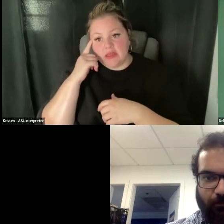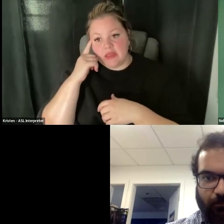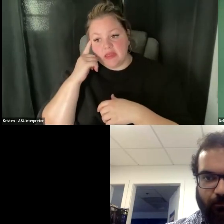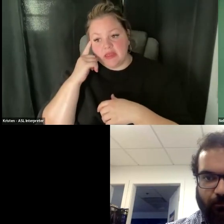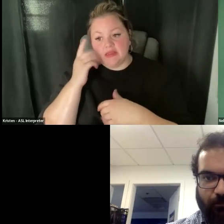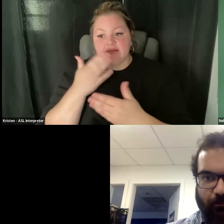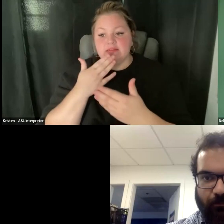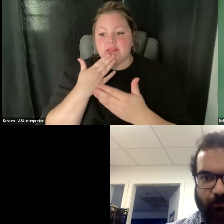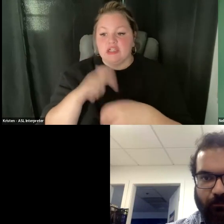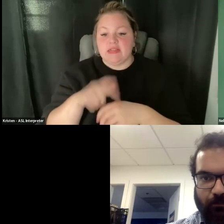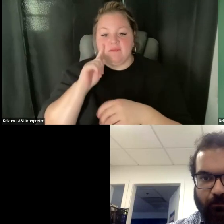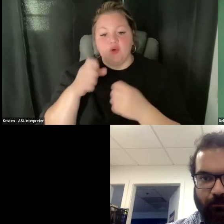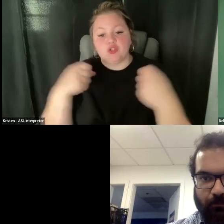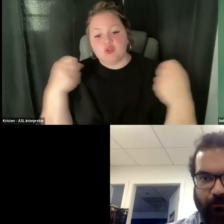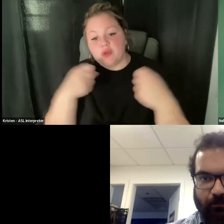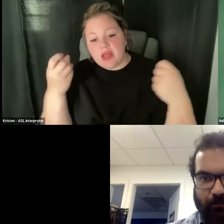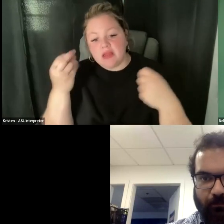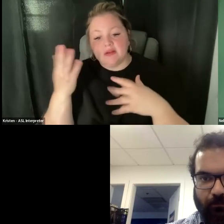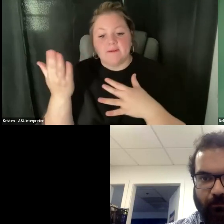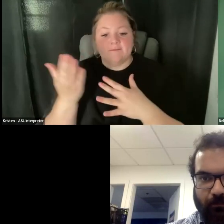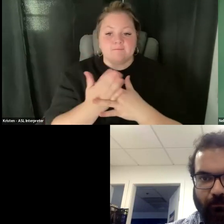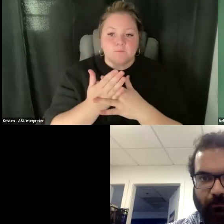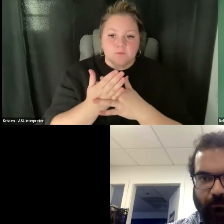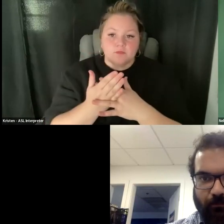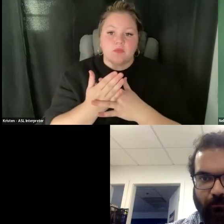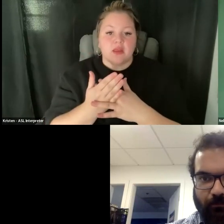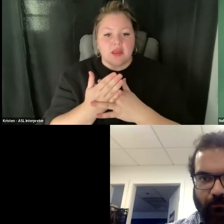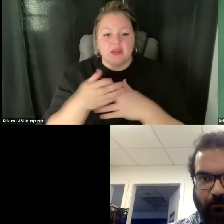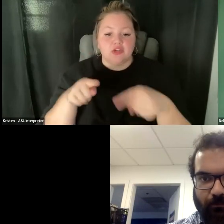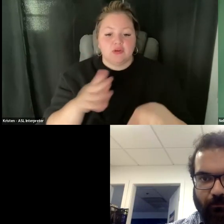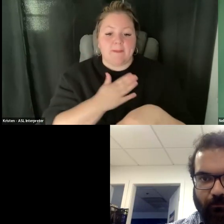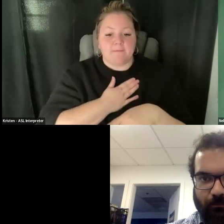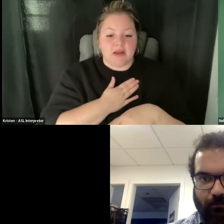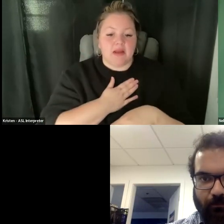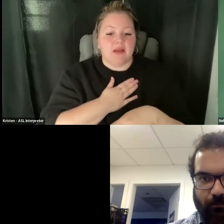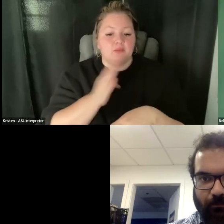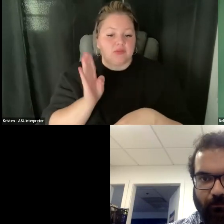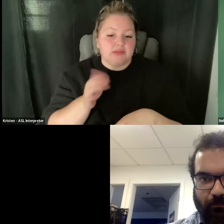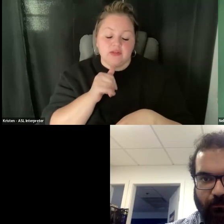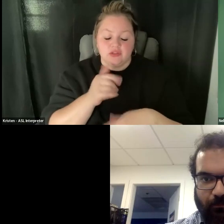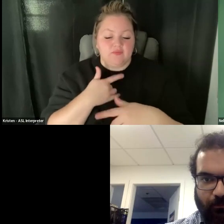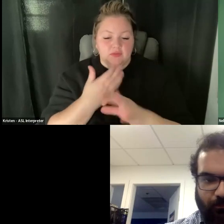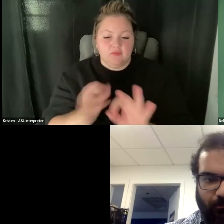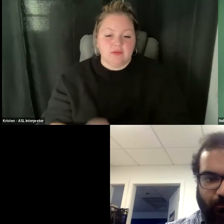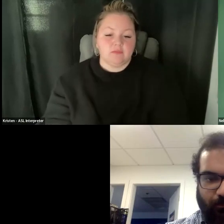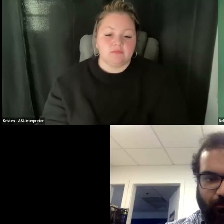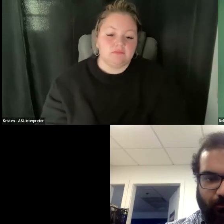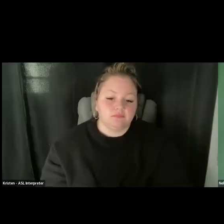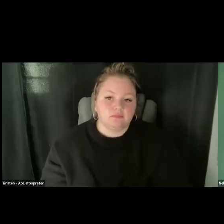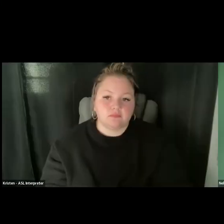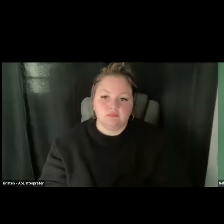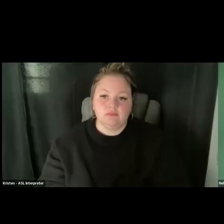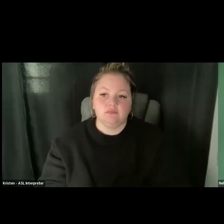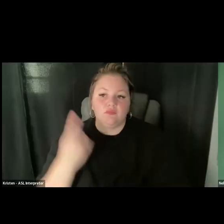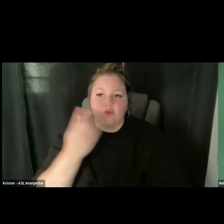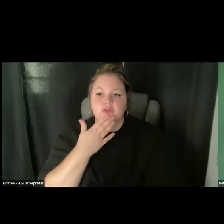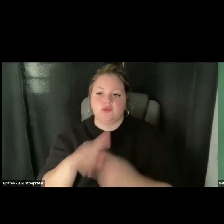a little stretch bake or you want to move around or shift position during my presentation, please don't hesitate to do that. It's always good to move